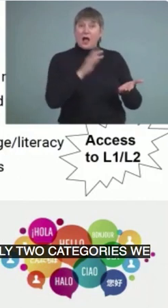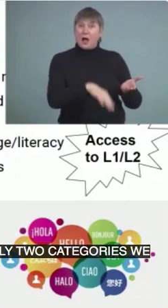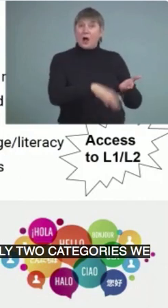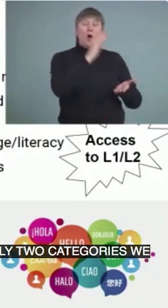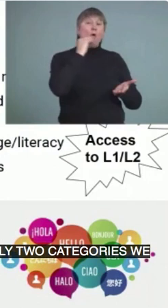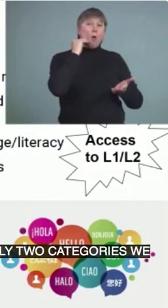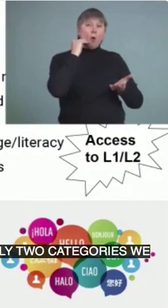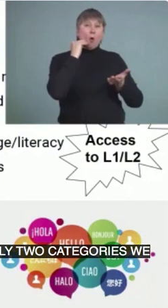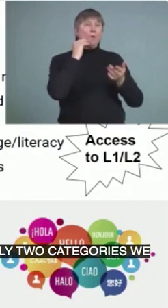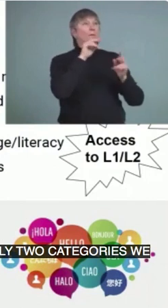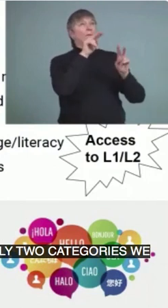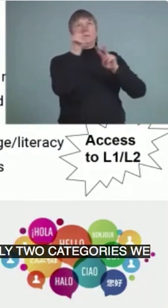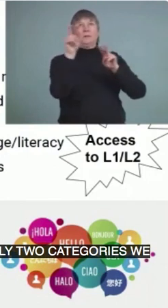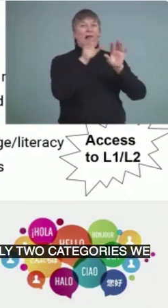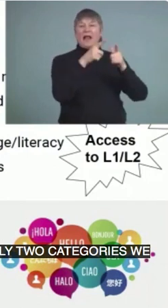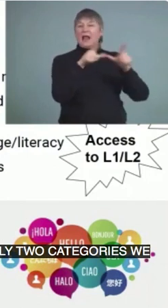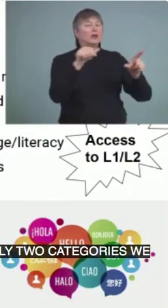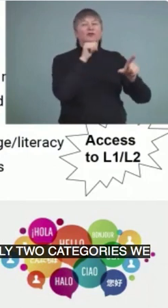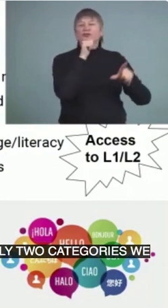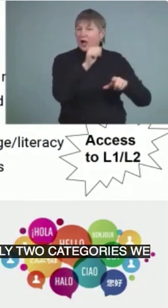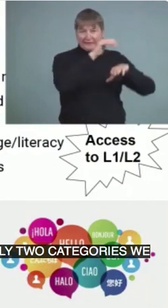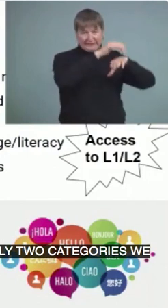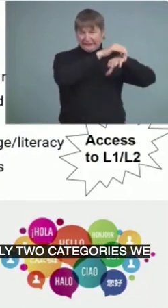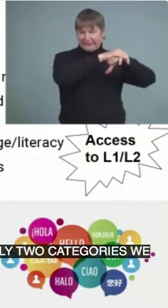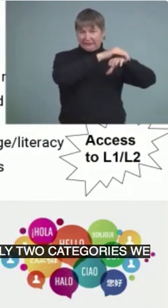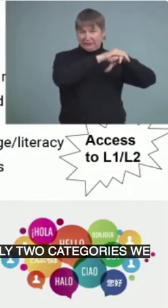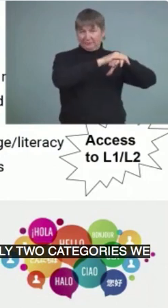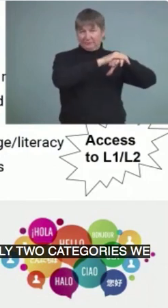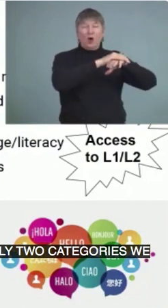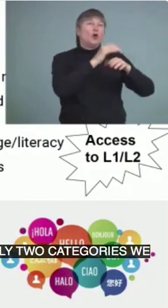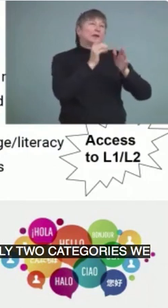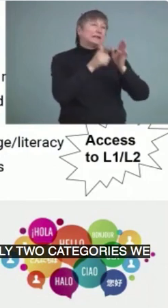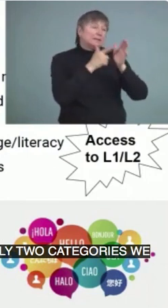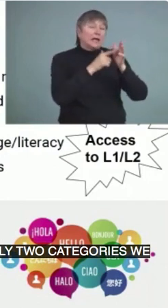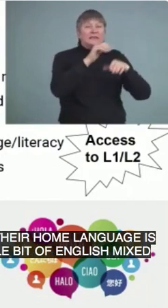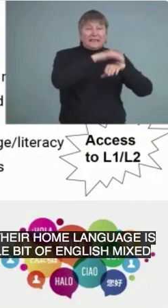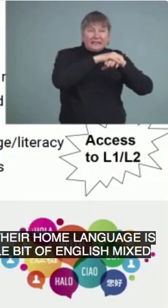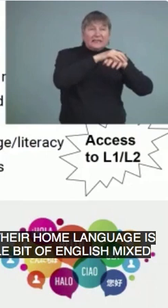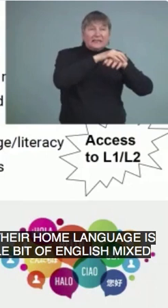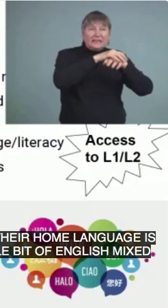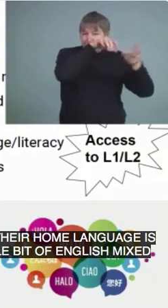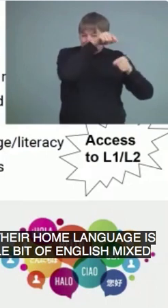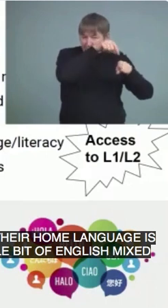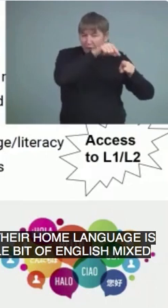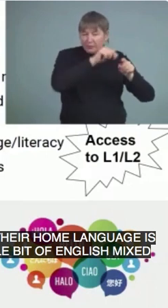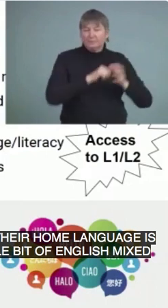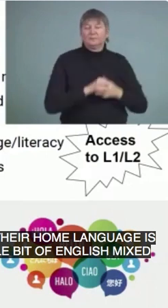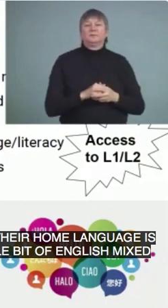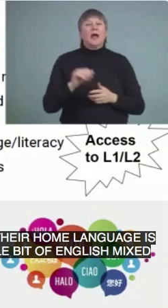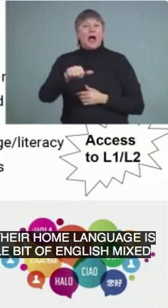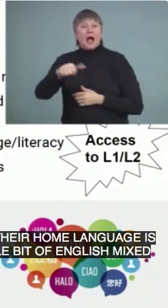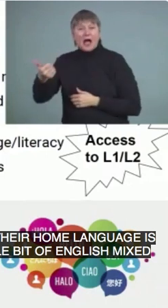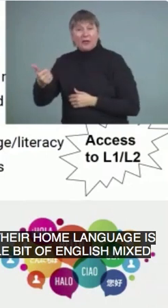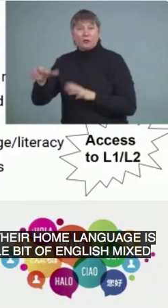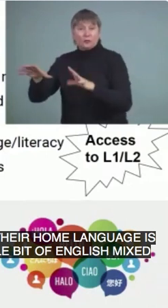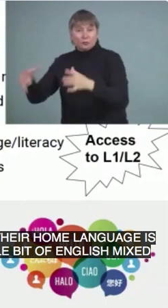English, or something in it, and with a little bit of English mixed in. And then there are those children who are foreign born.